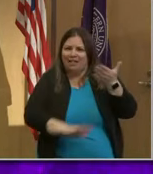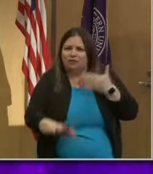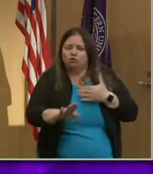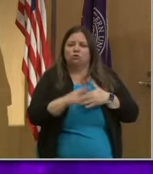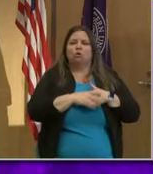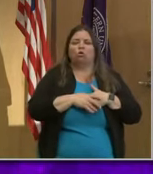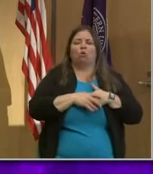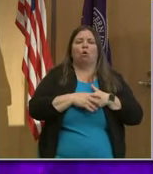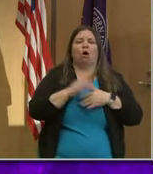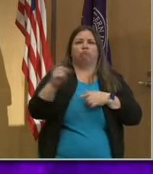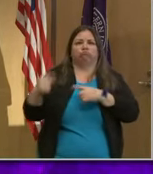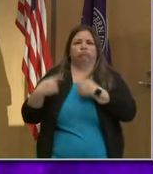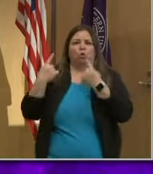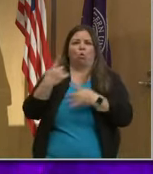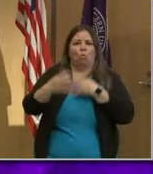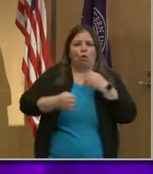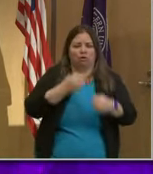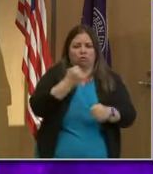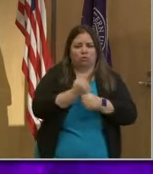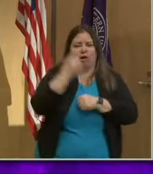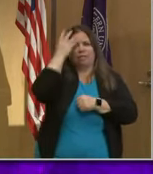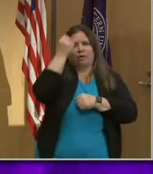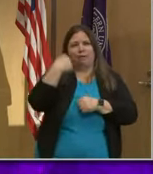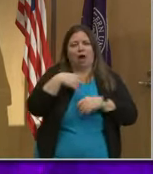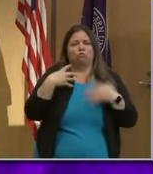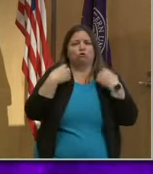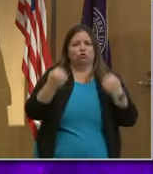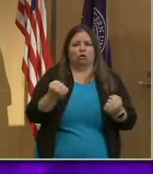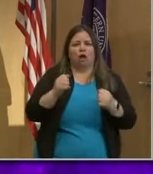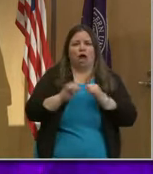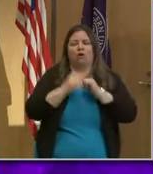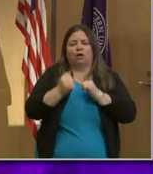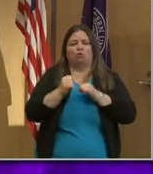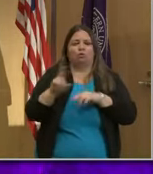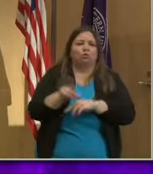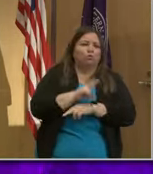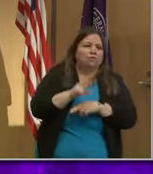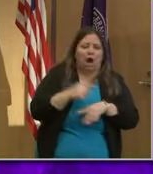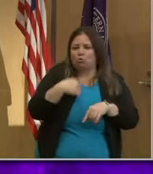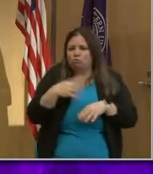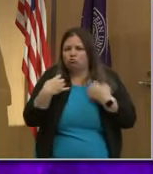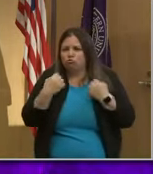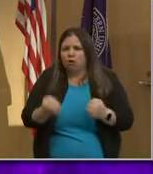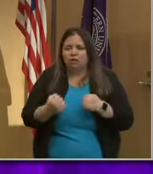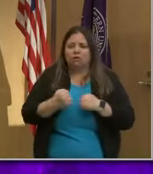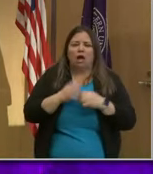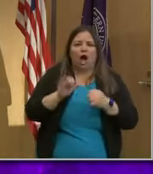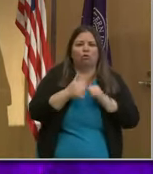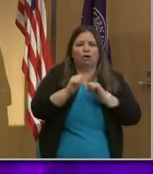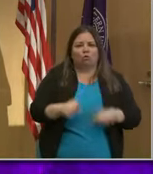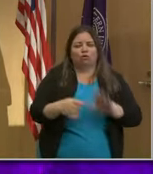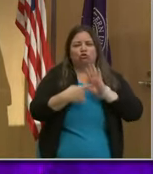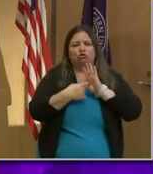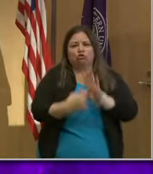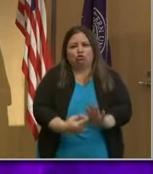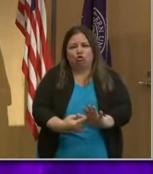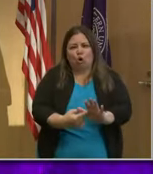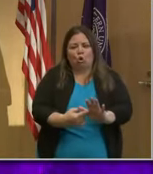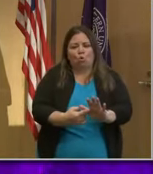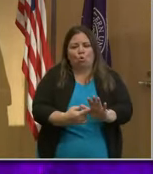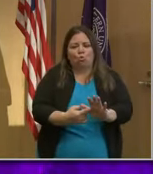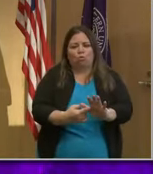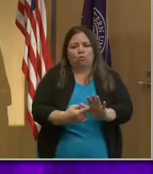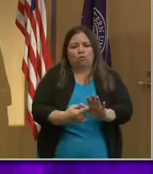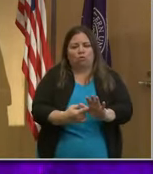a year thinking about our strengths, how could we leverage them, how could we show to the Chan Zuckerberg Initiative